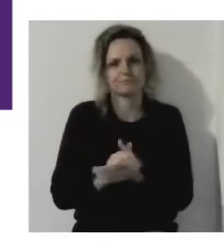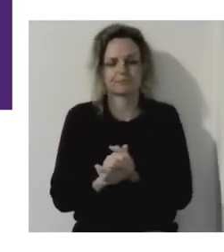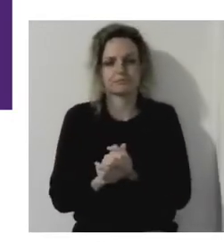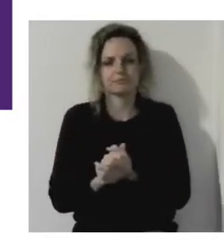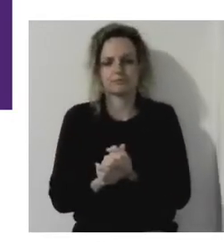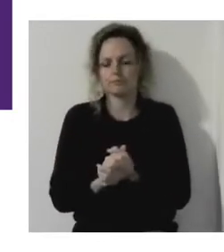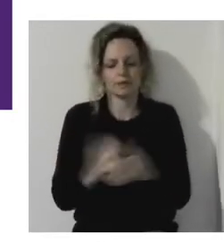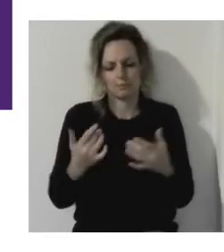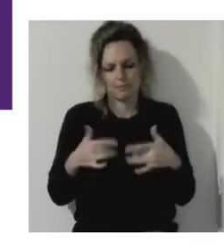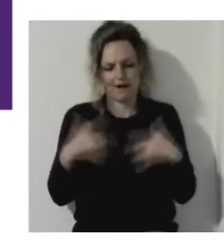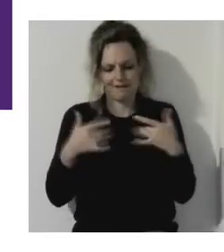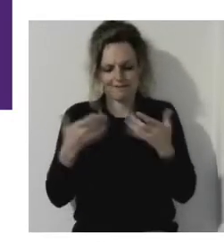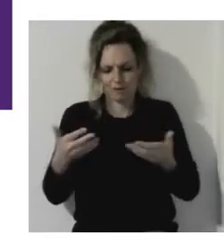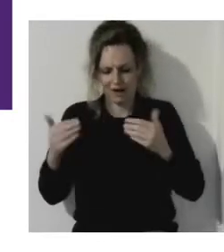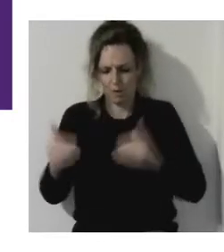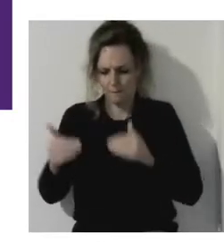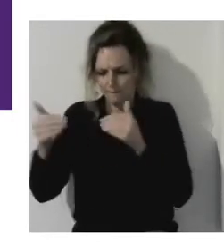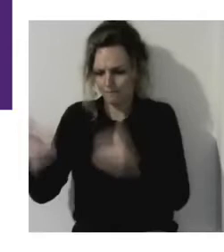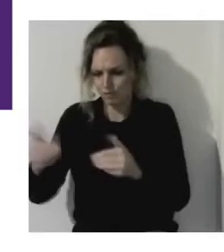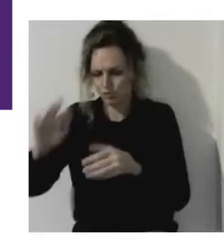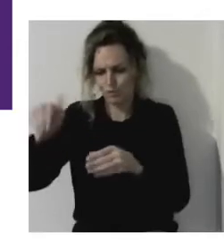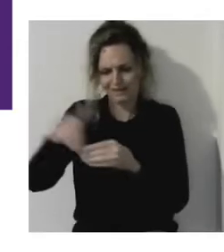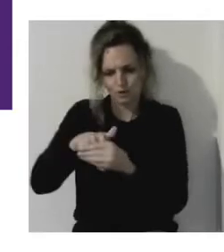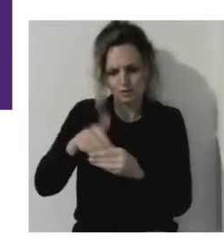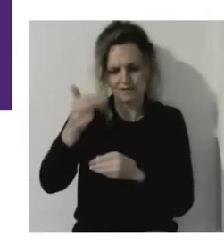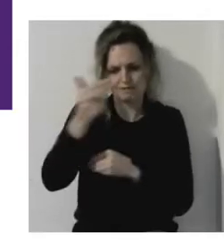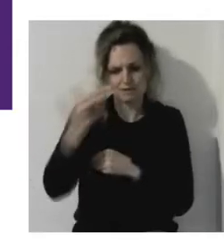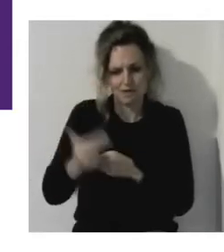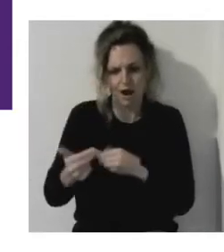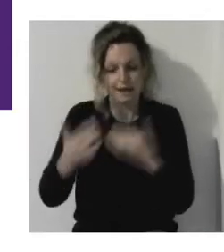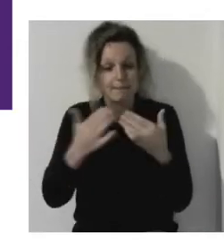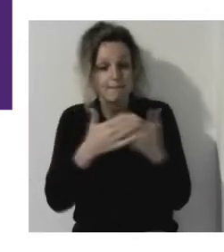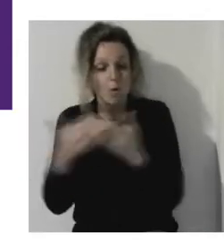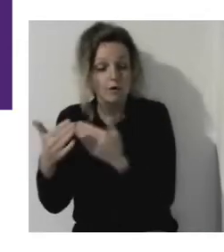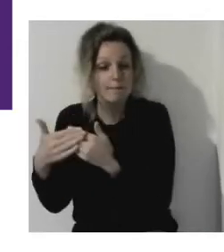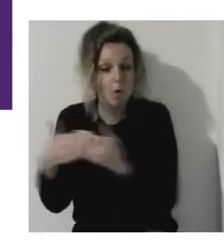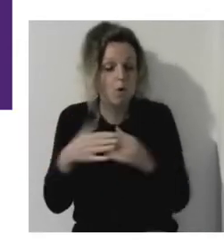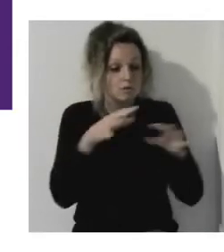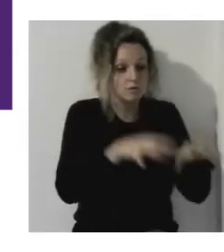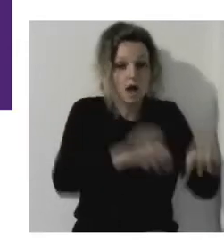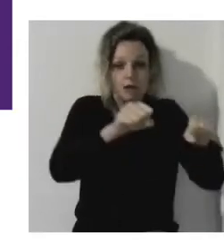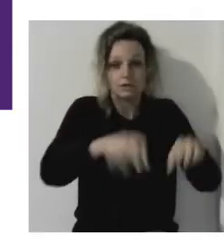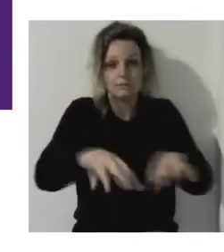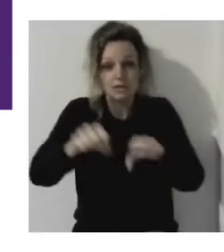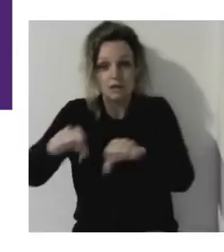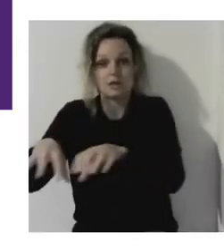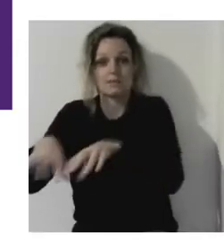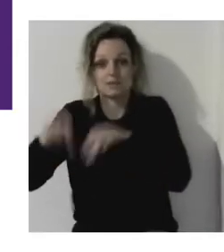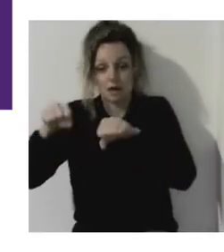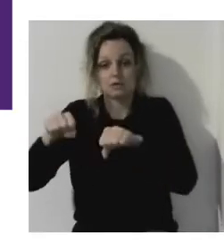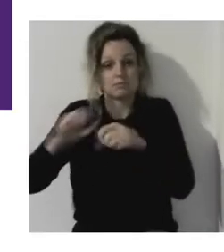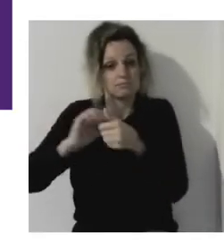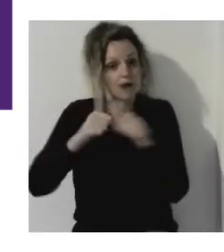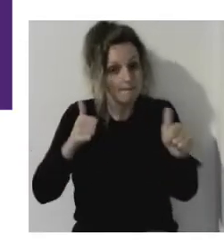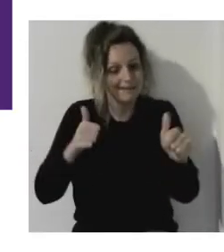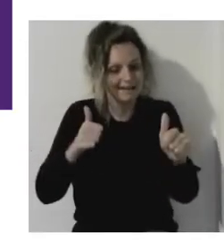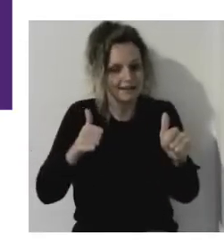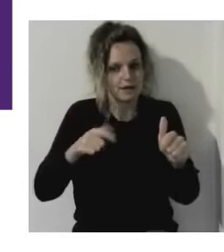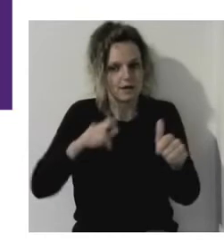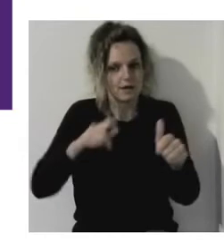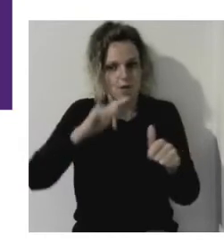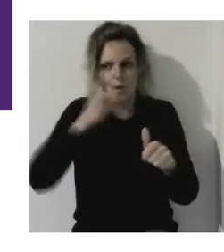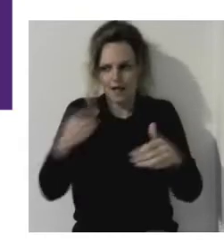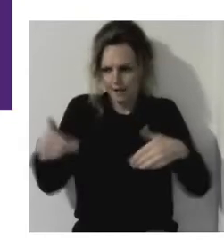are, are actually doing it, and I would say more and more of the startups I'm involved in are intuitively doing inclusive design because they are,